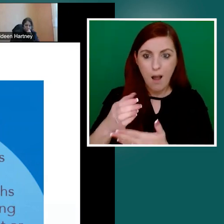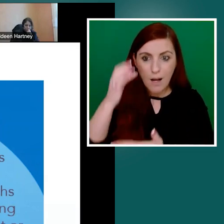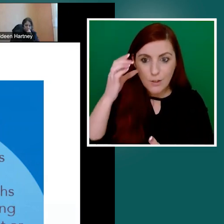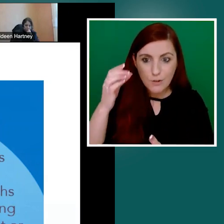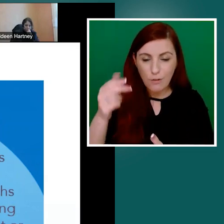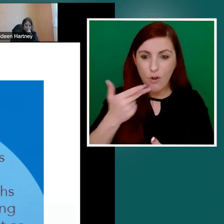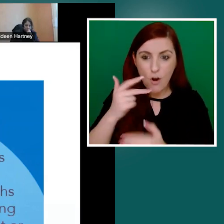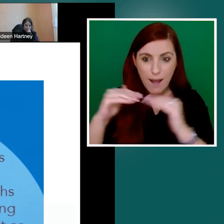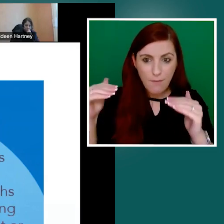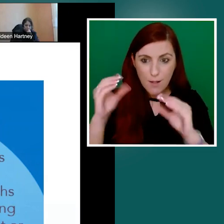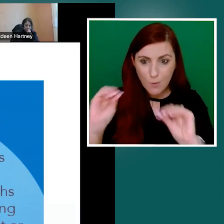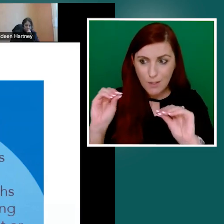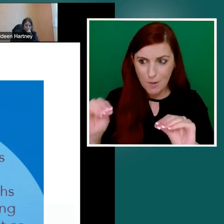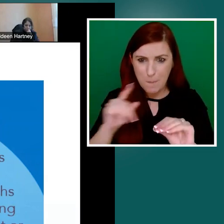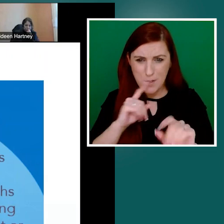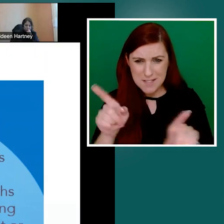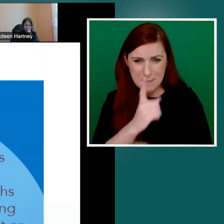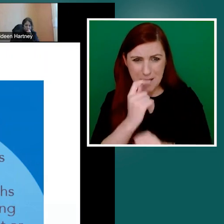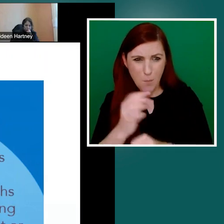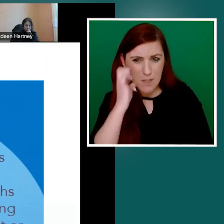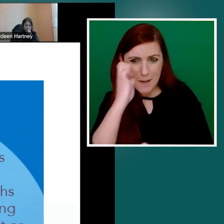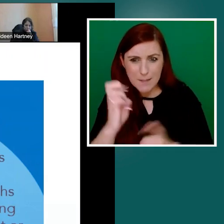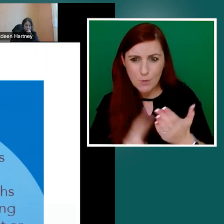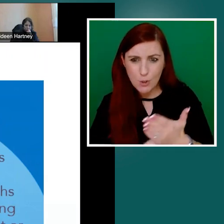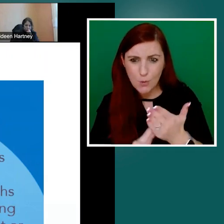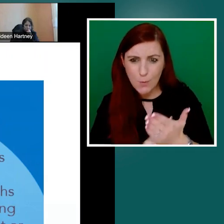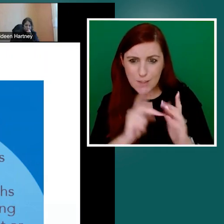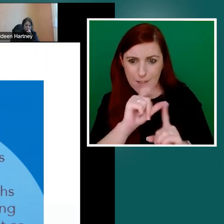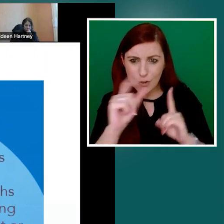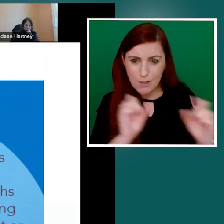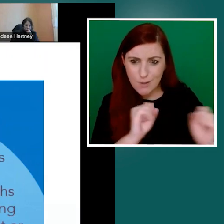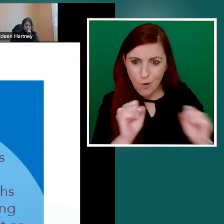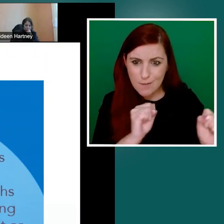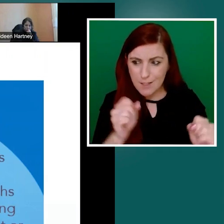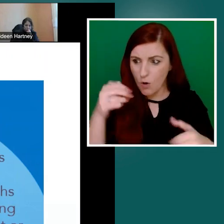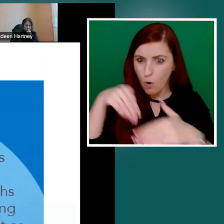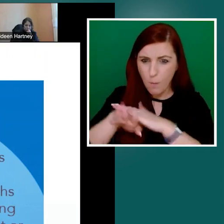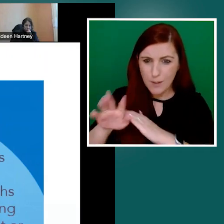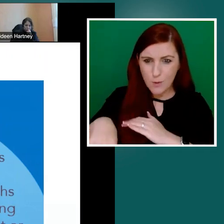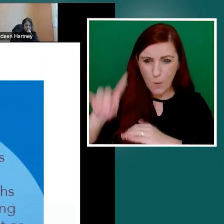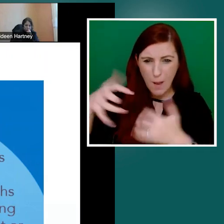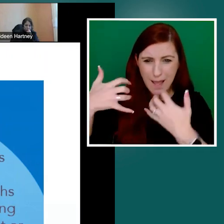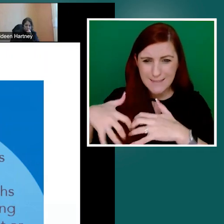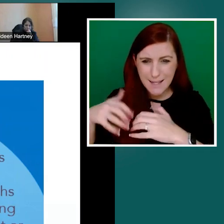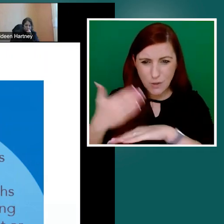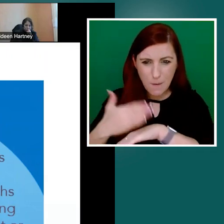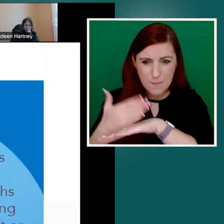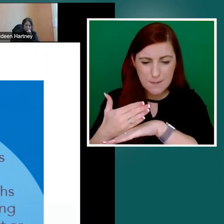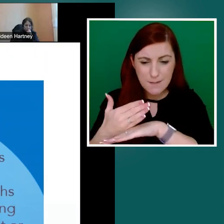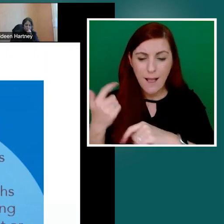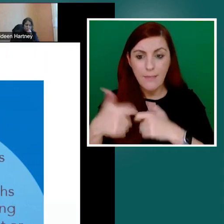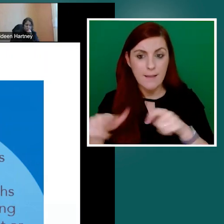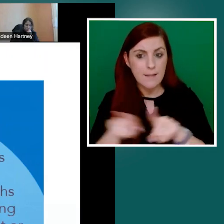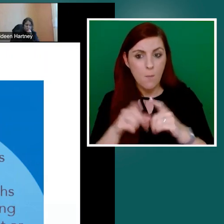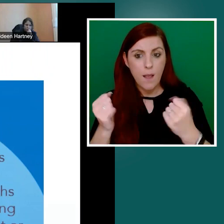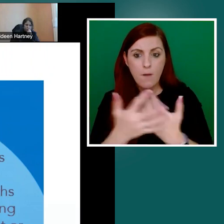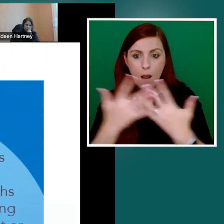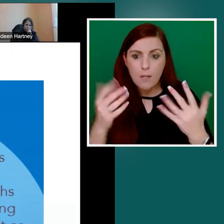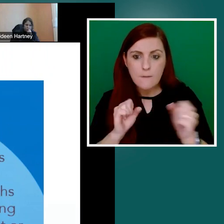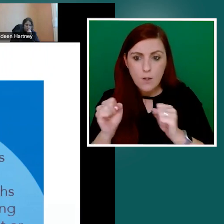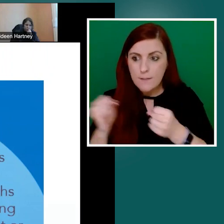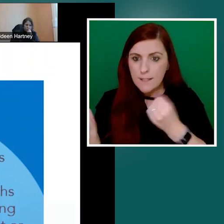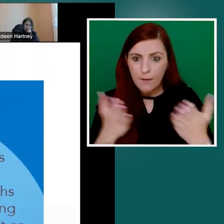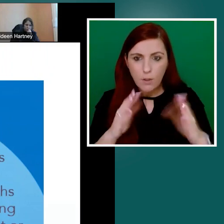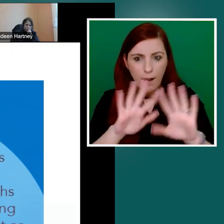to engage in digital first services or walk into high tech jobs. And then we have a lot of services that are being delivered